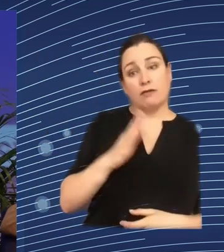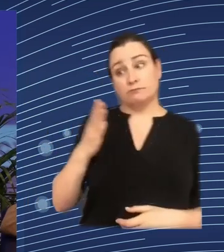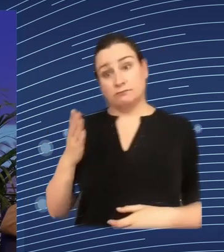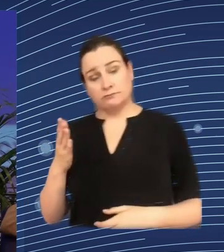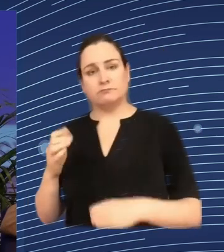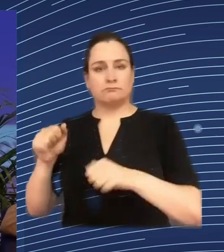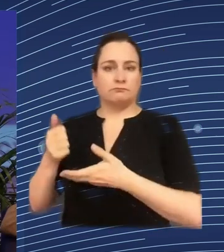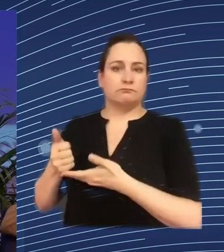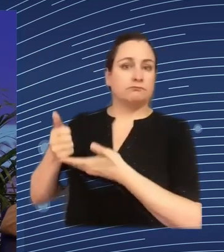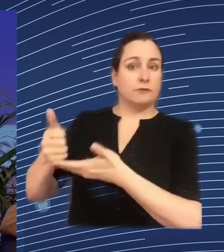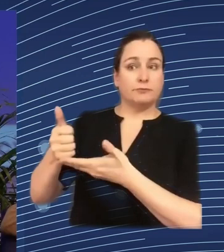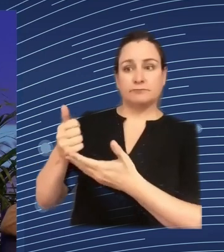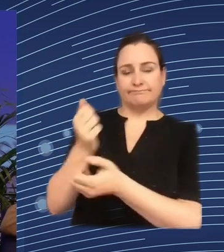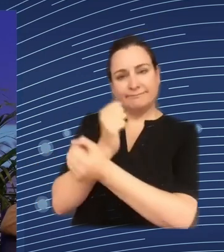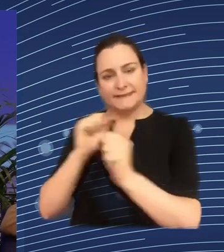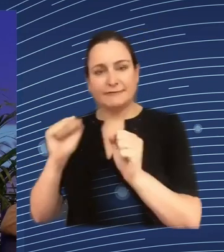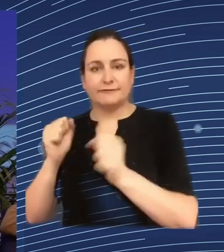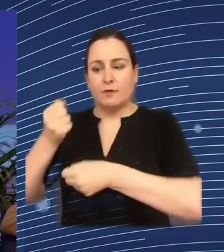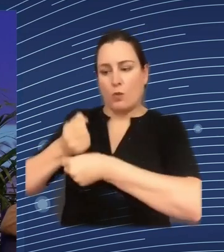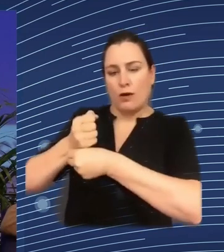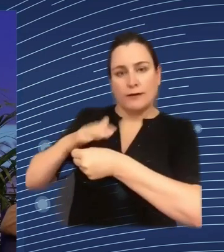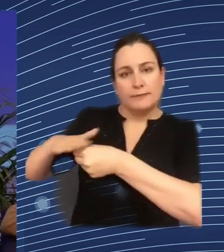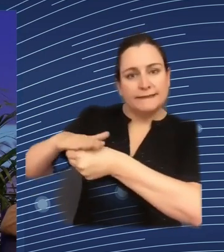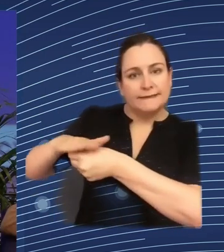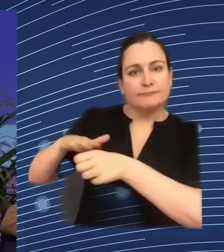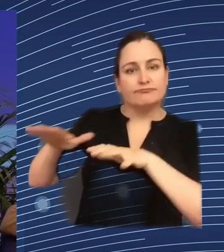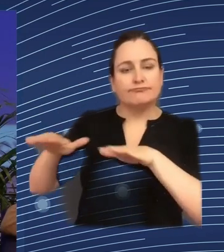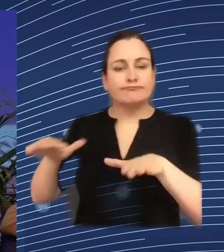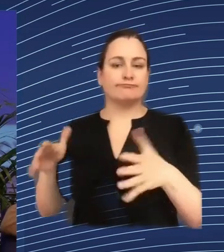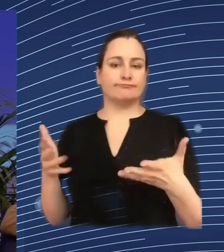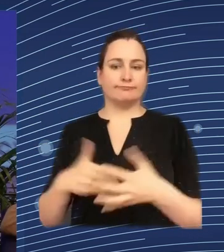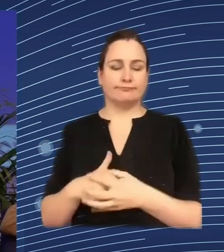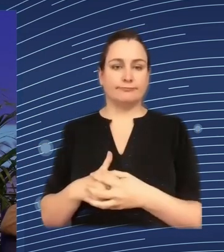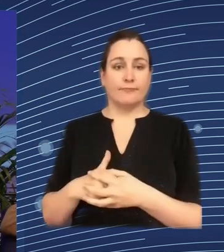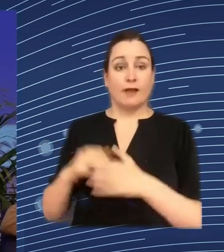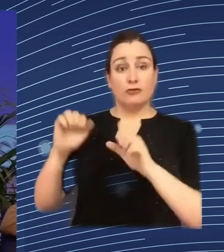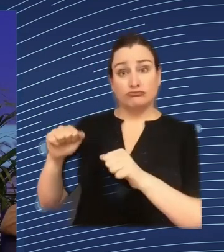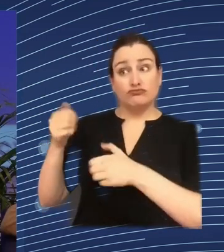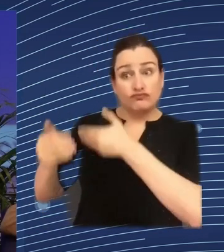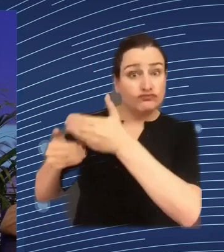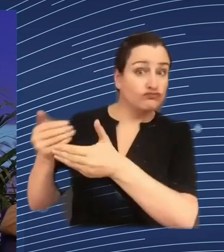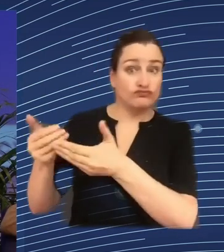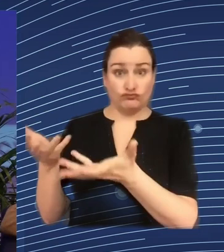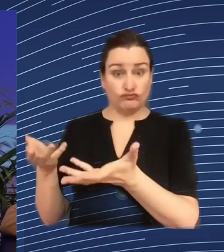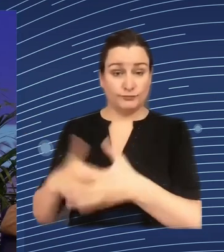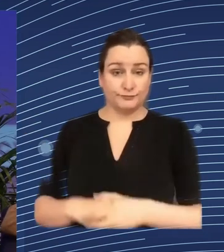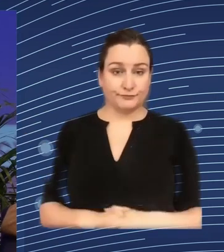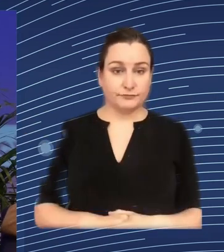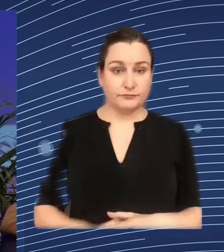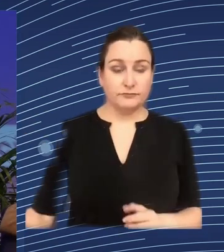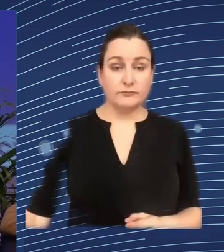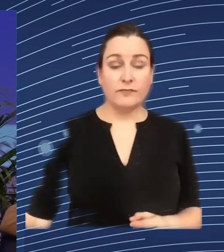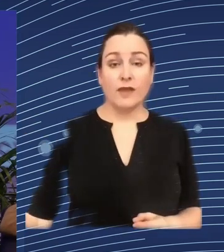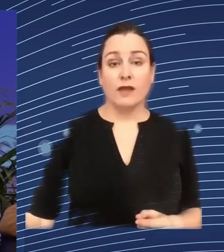fairer evaluation of performance of but also move to more rewarding tasks we want to discuss this